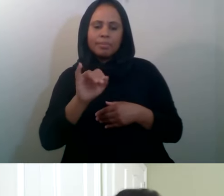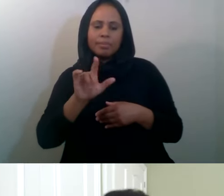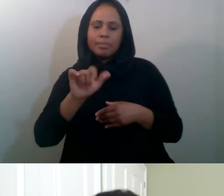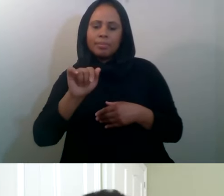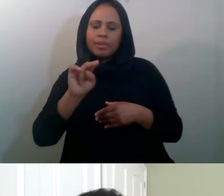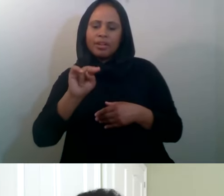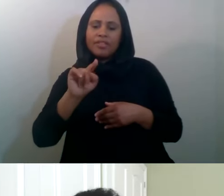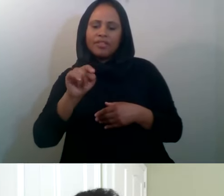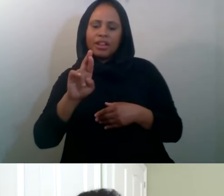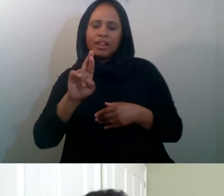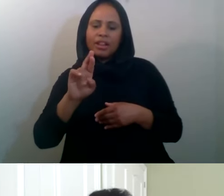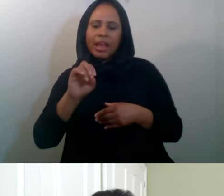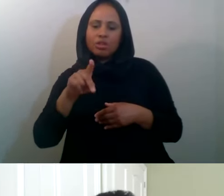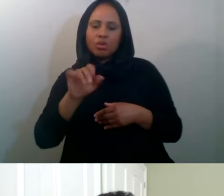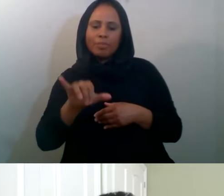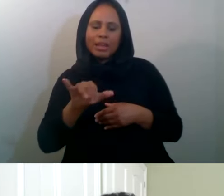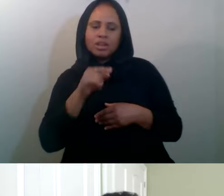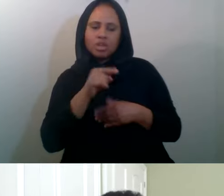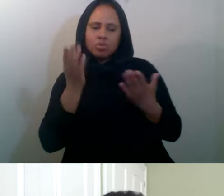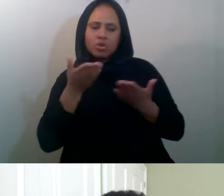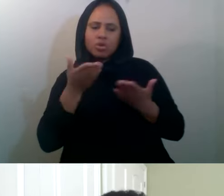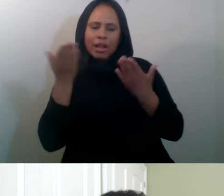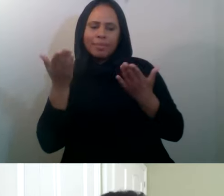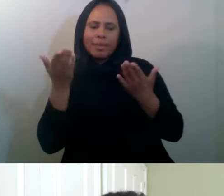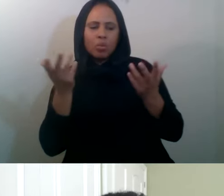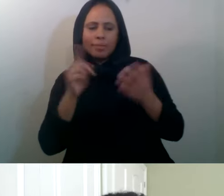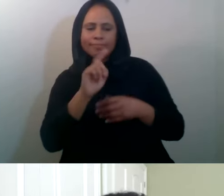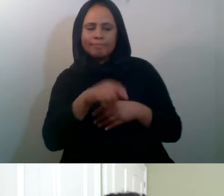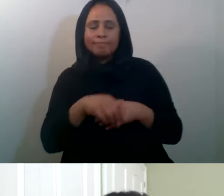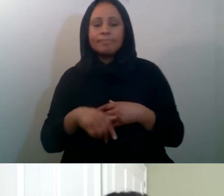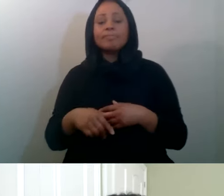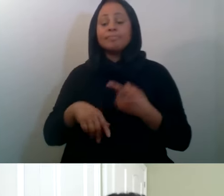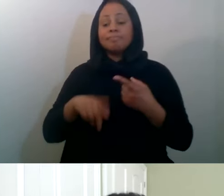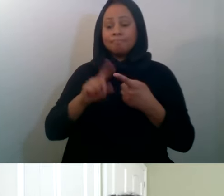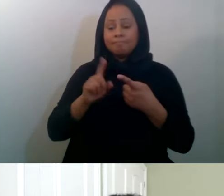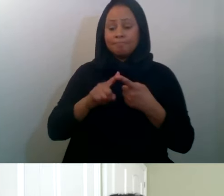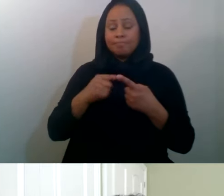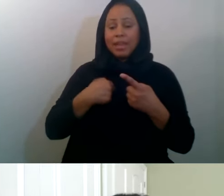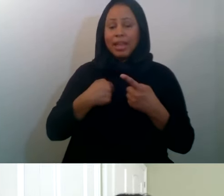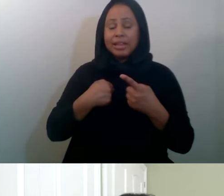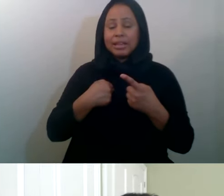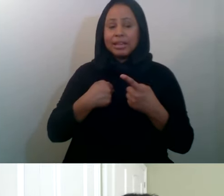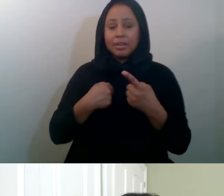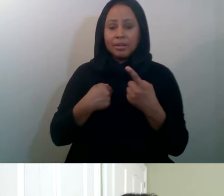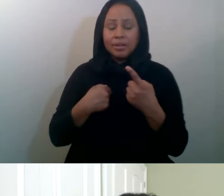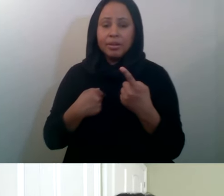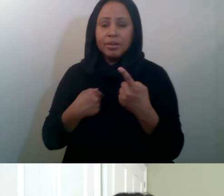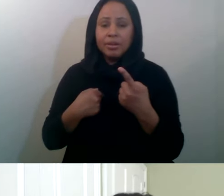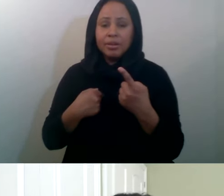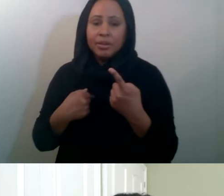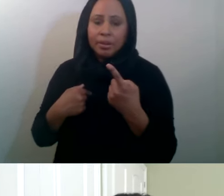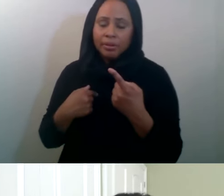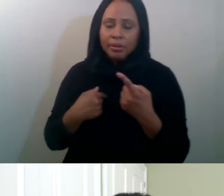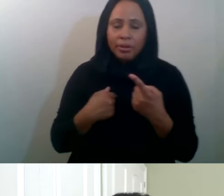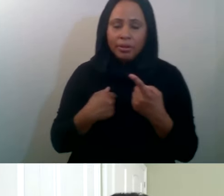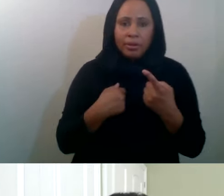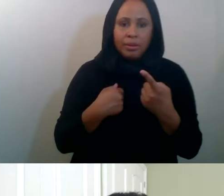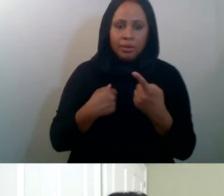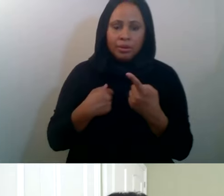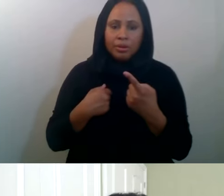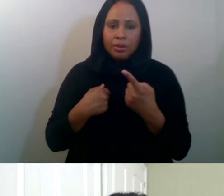So I can start first. I definitely recommend the Institute for Social Policy and Understanding. I shared a